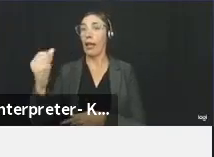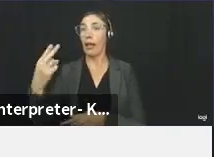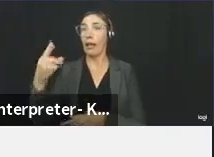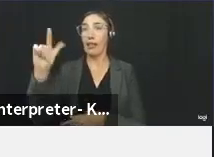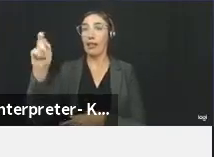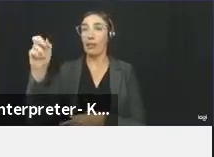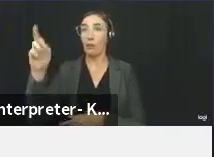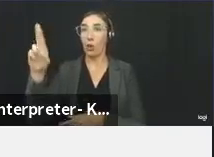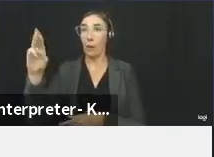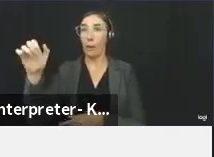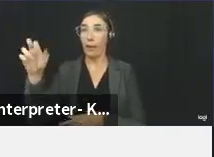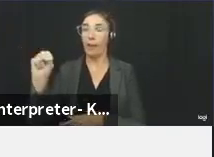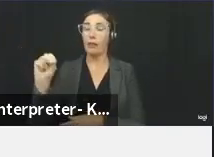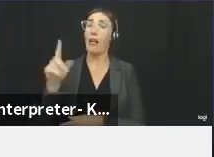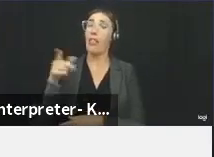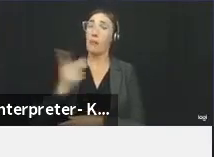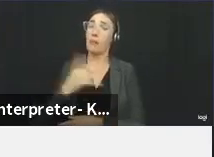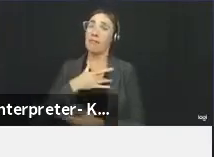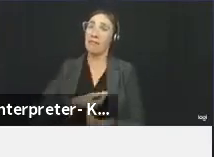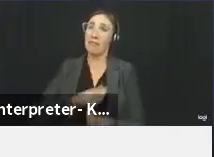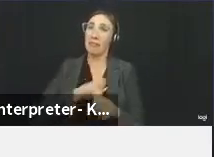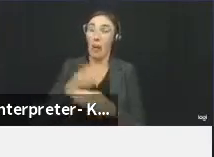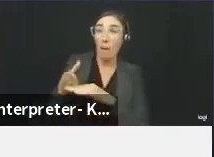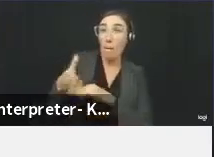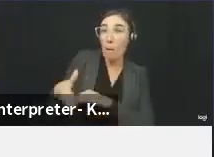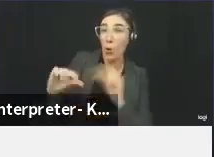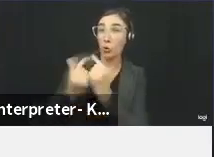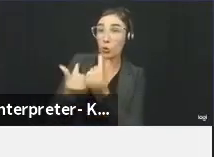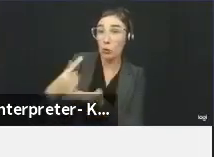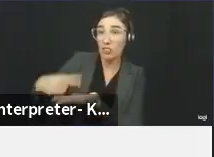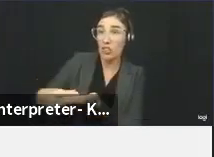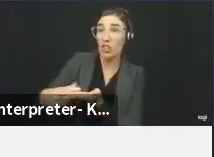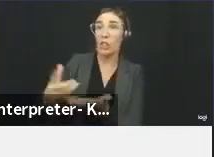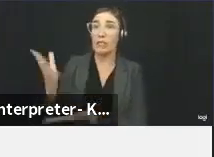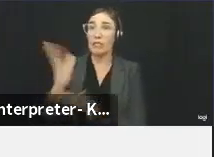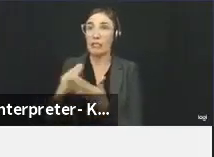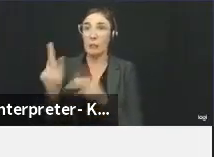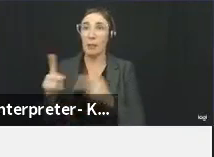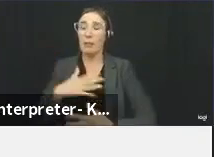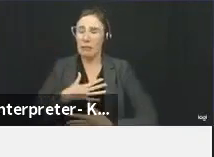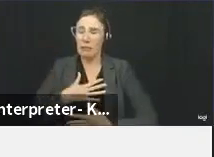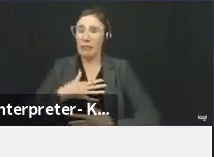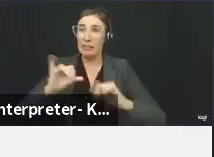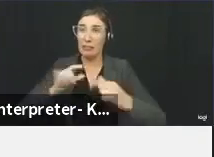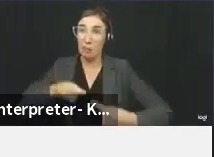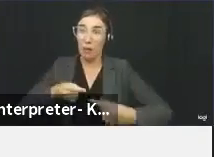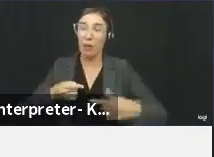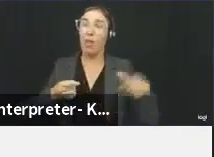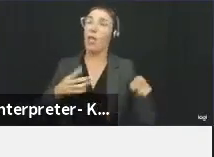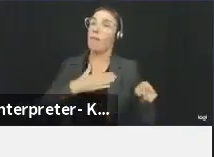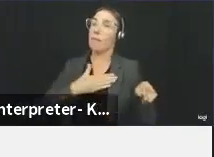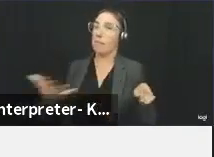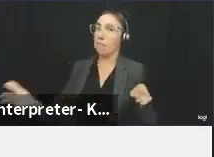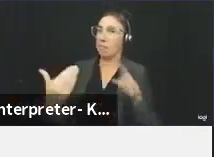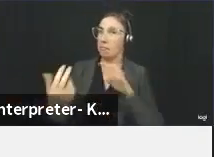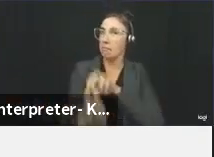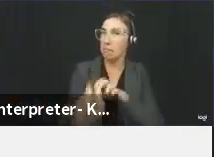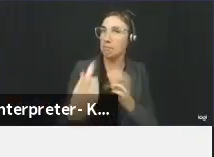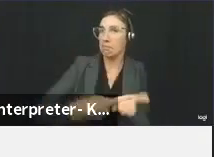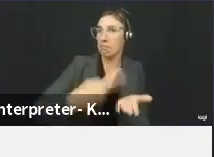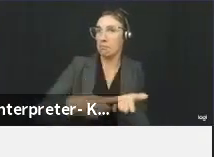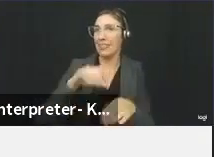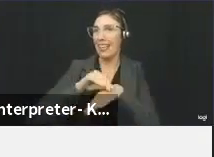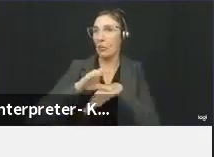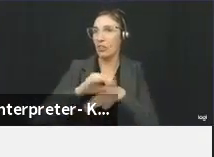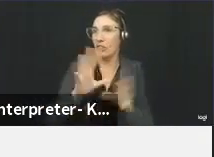enough to provide pro bono post-event counseling sessions to the members who were impacted by hate and racism. We also have the